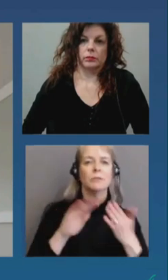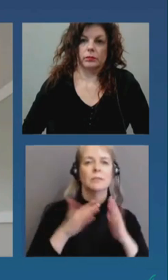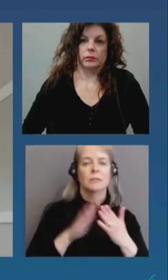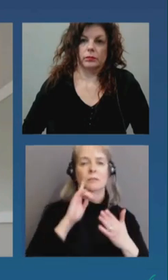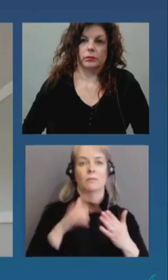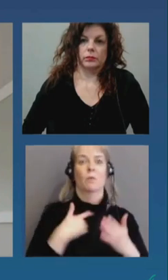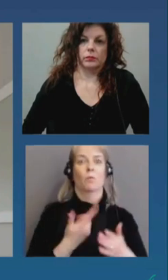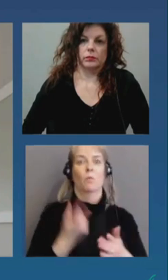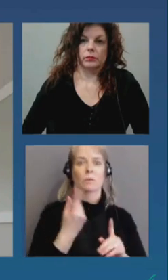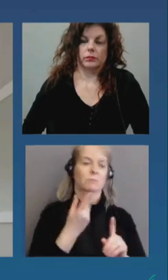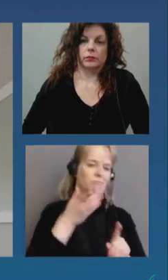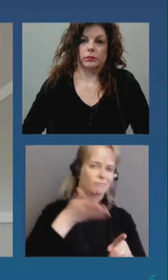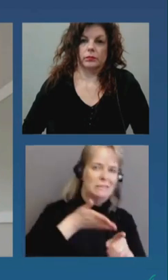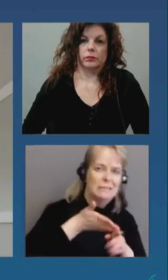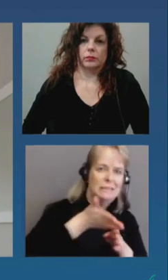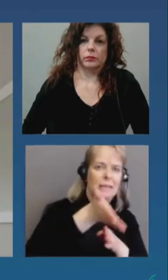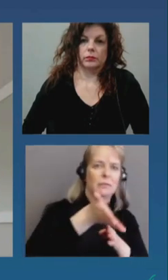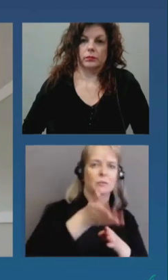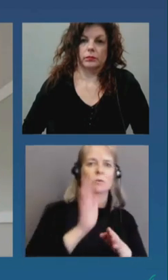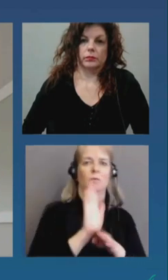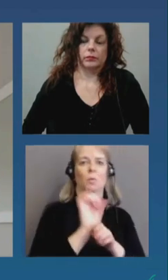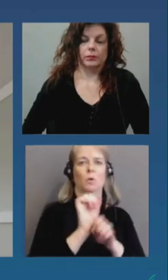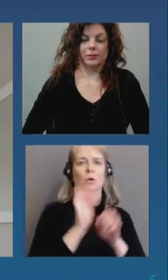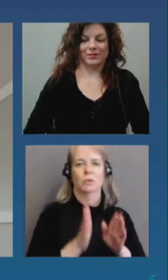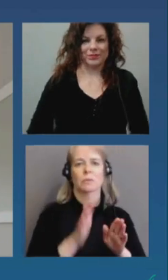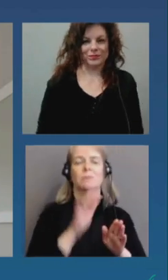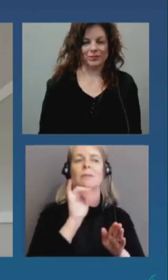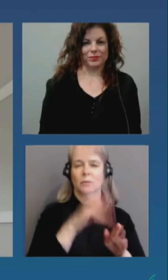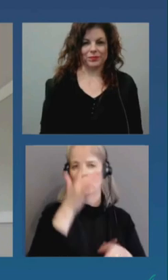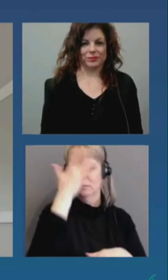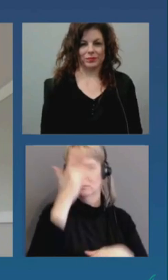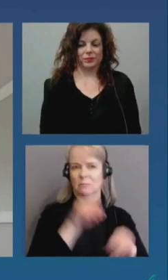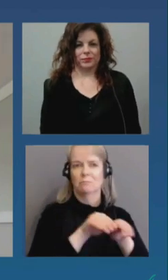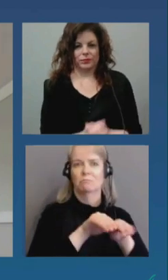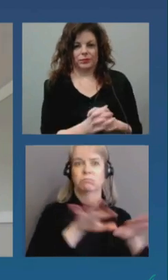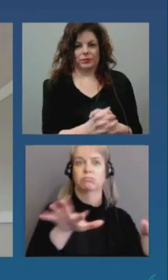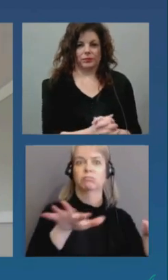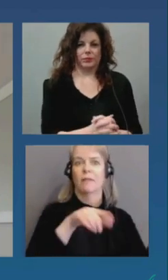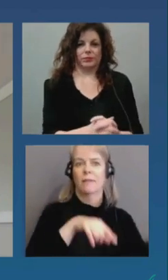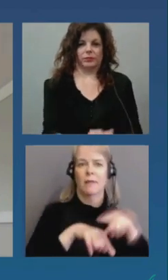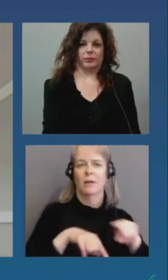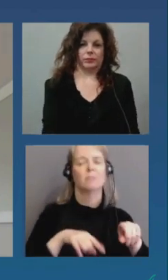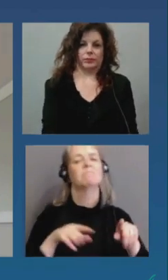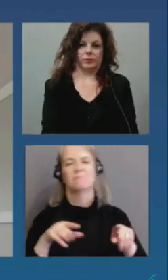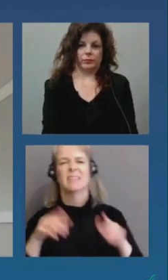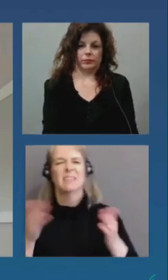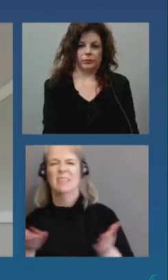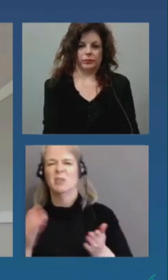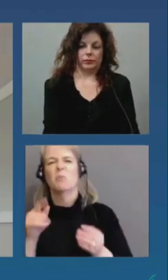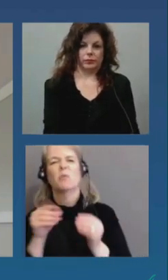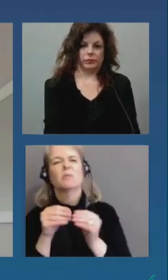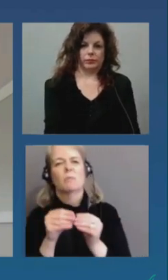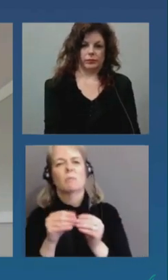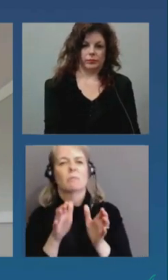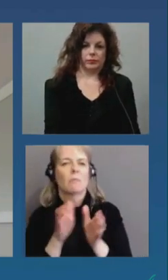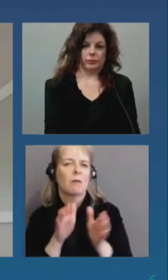thank you thank you very much uh we will go back to matthew cooper to see if the audio was fixed